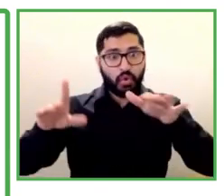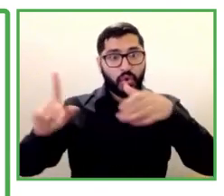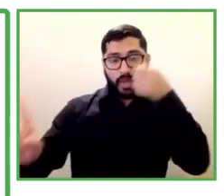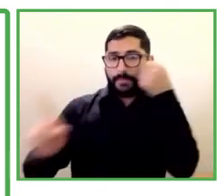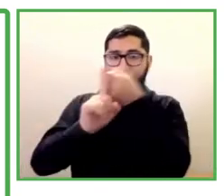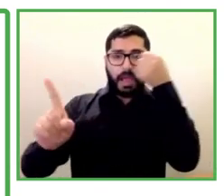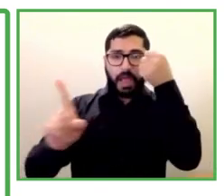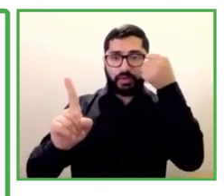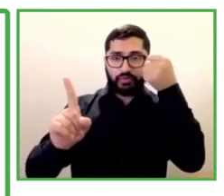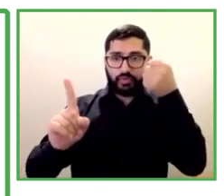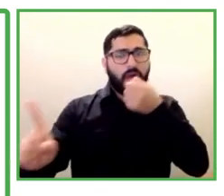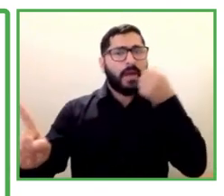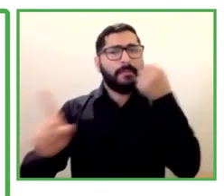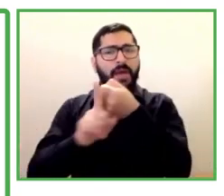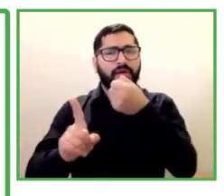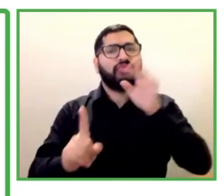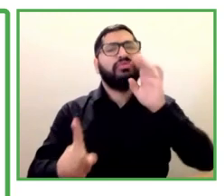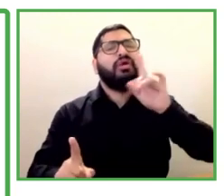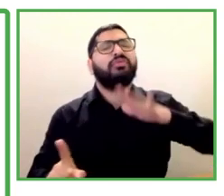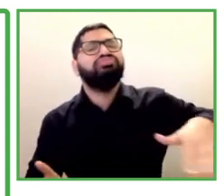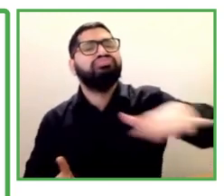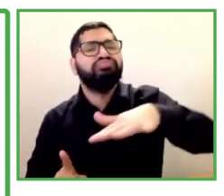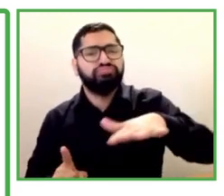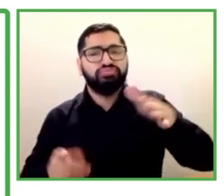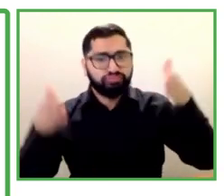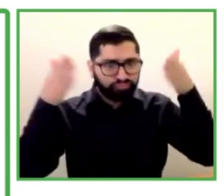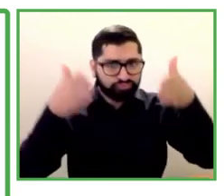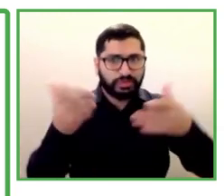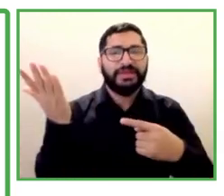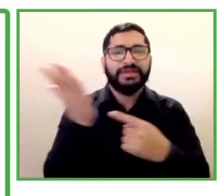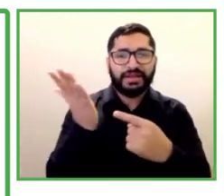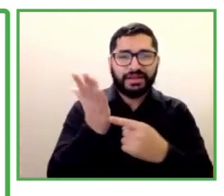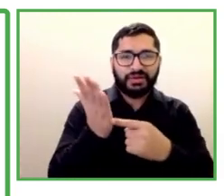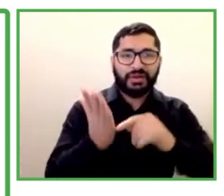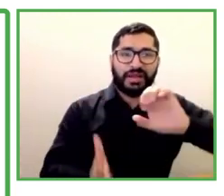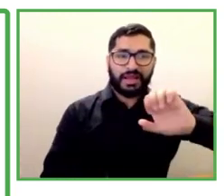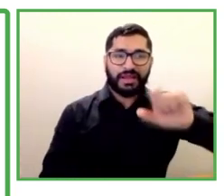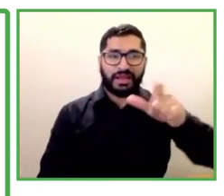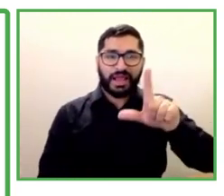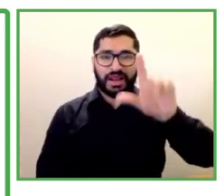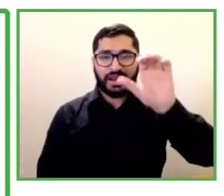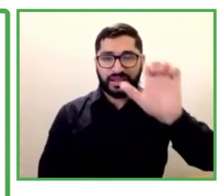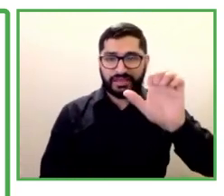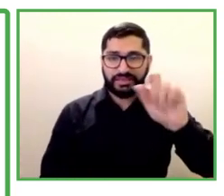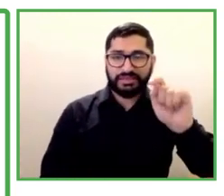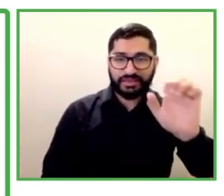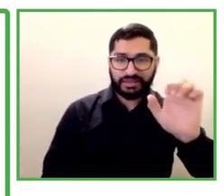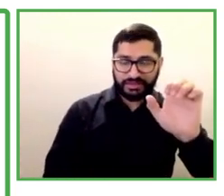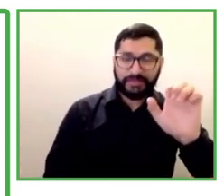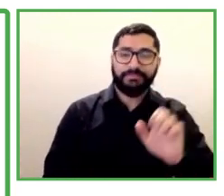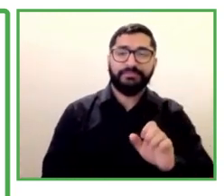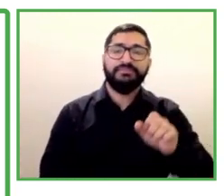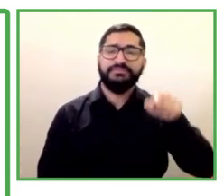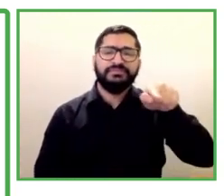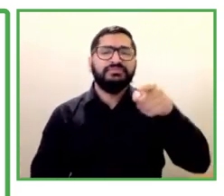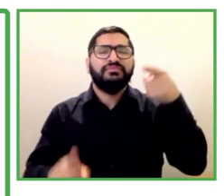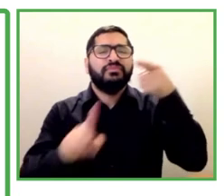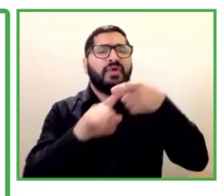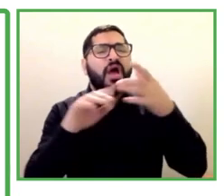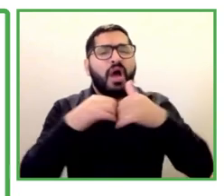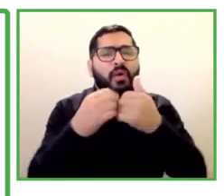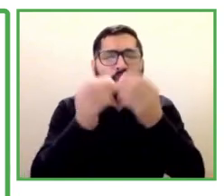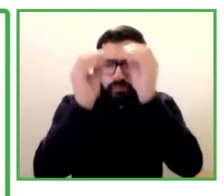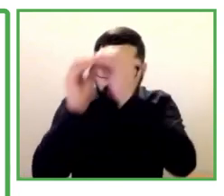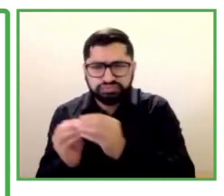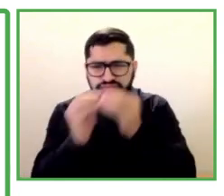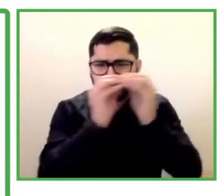by software licensing. We believe that this will bring business advantage through assertive recruitment of people